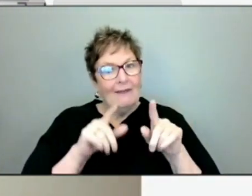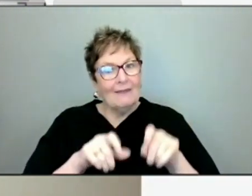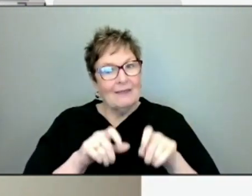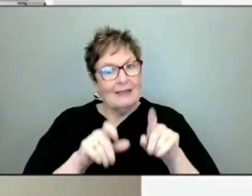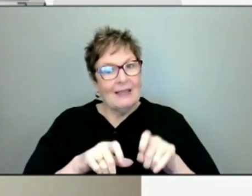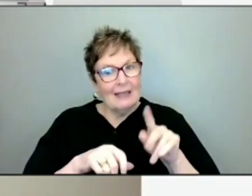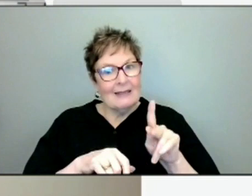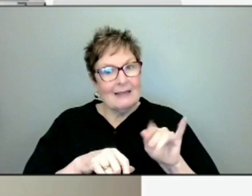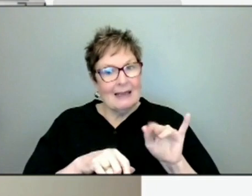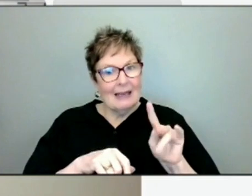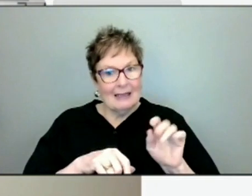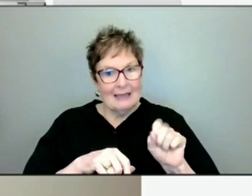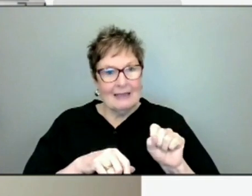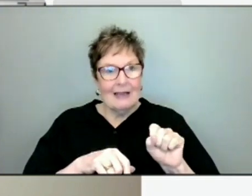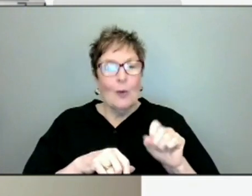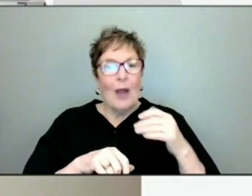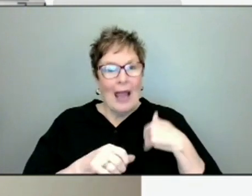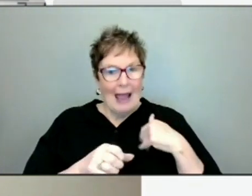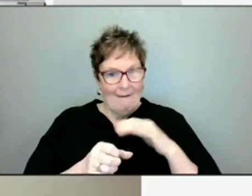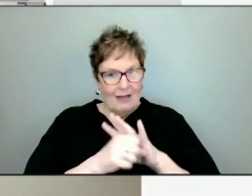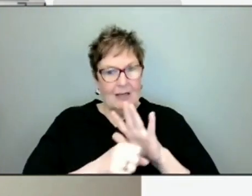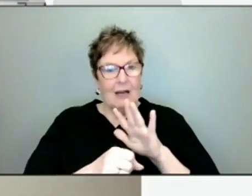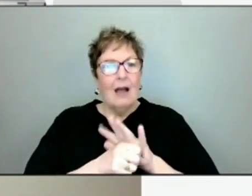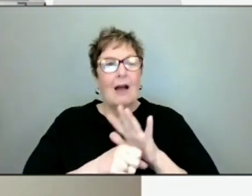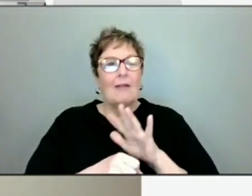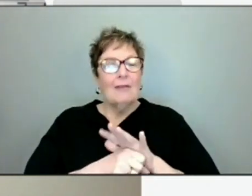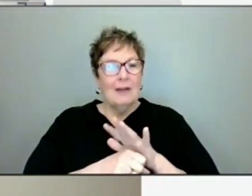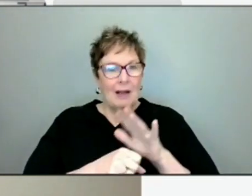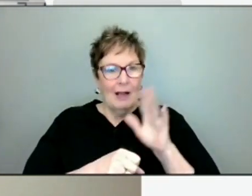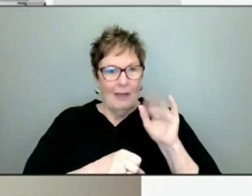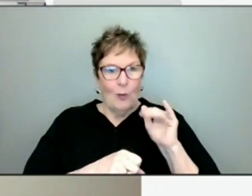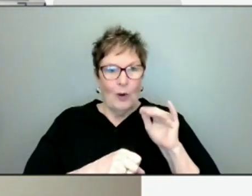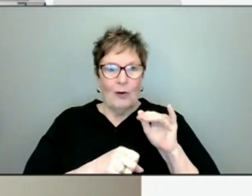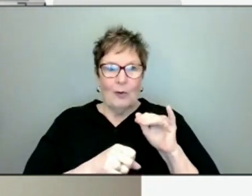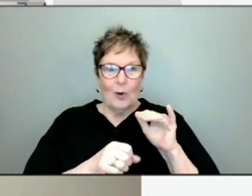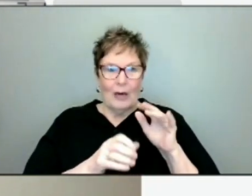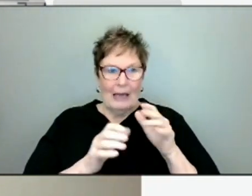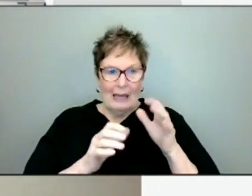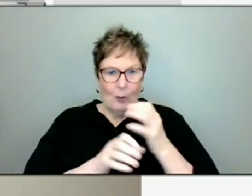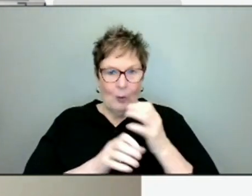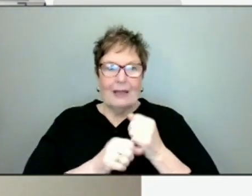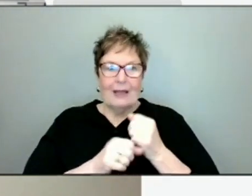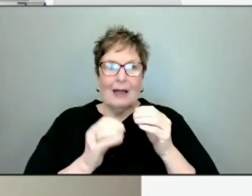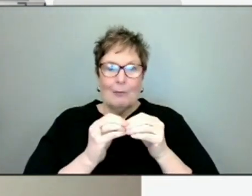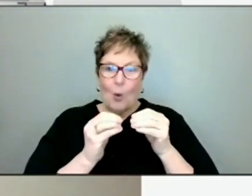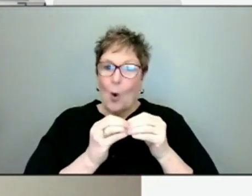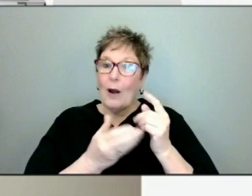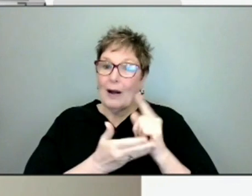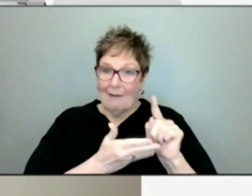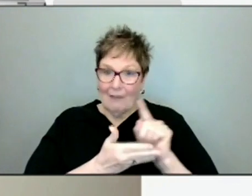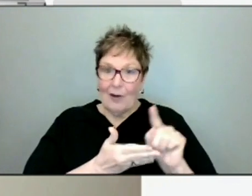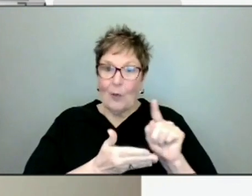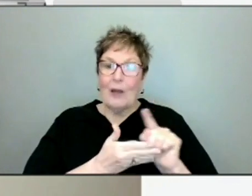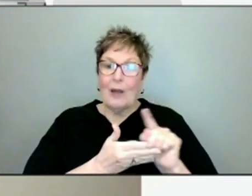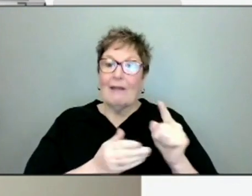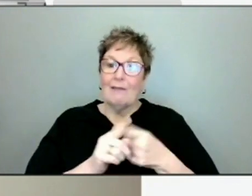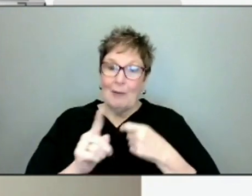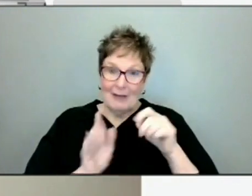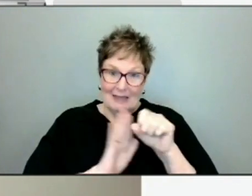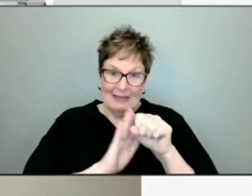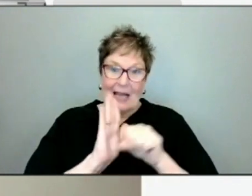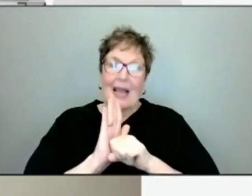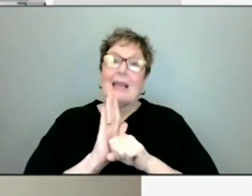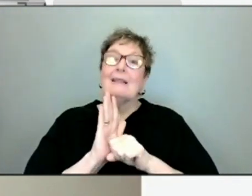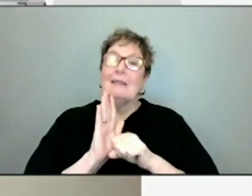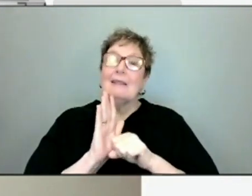have enough and we have a we're being resupplied as on a weekly basis. Our partners at the state are supplying the